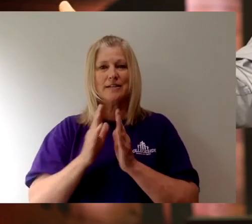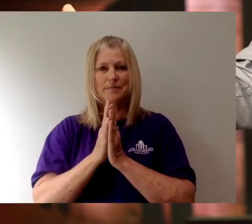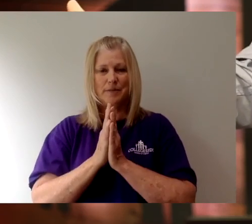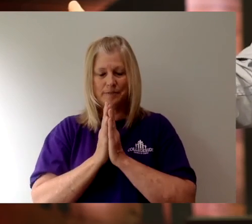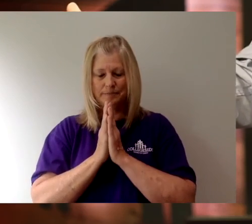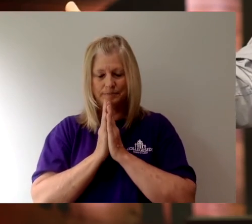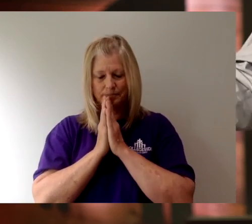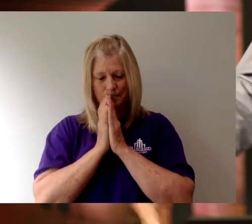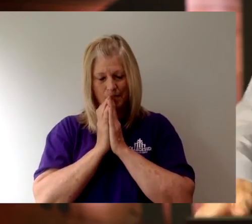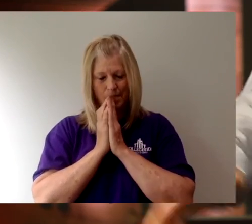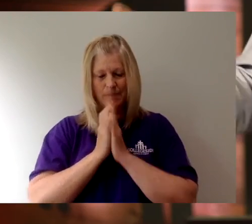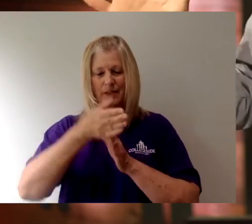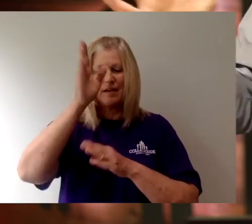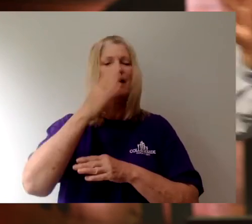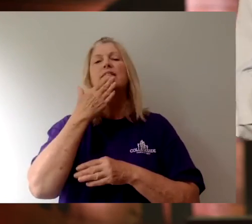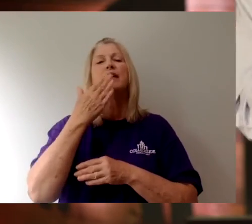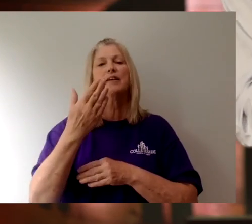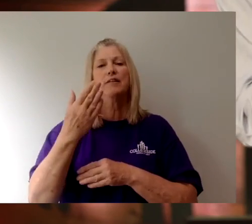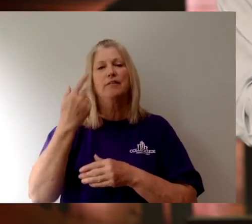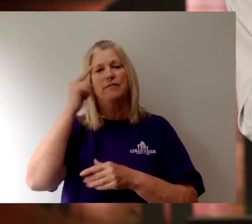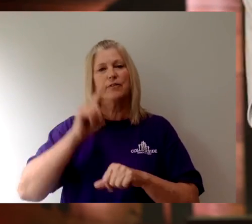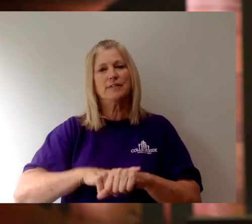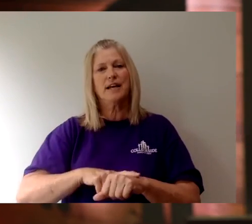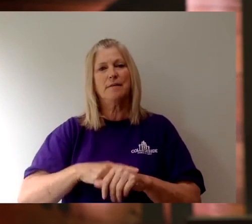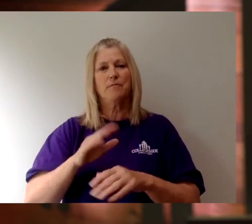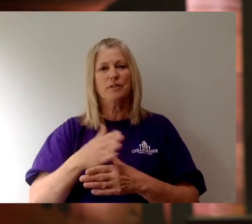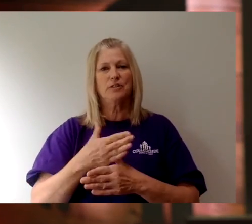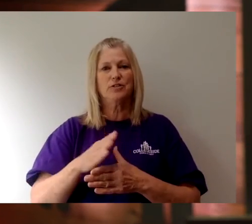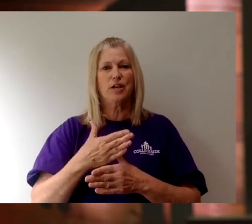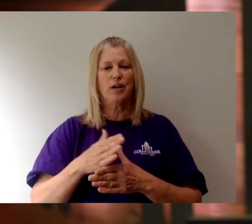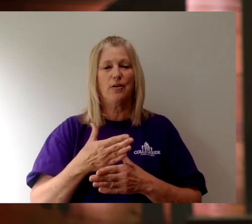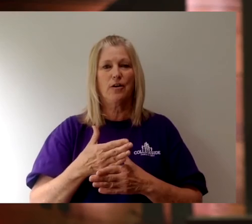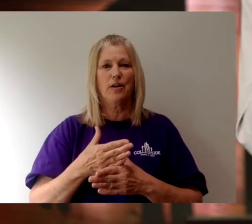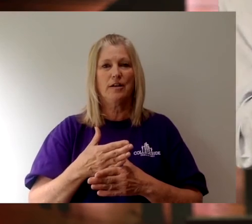Let's have a word of prayer together. God, I'm grateful for the time that we've been able to share.